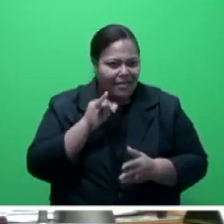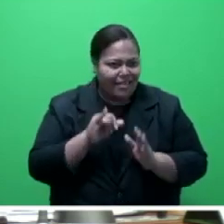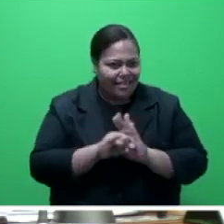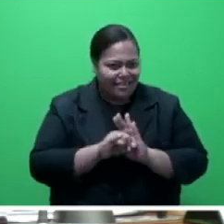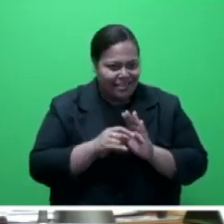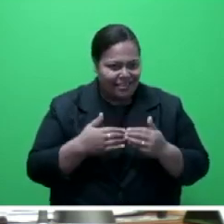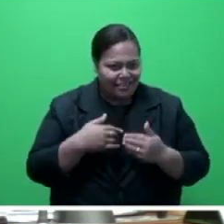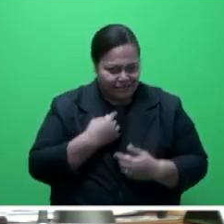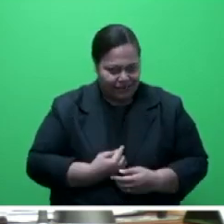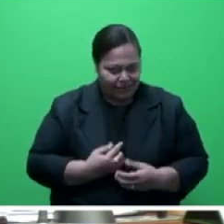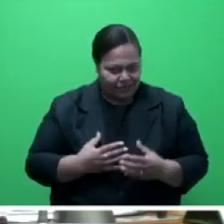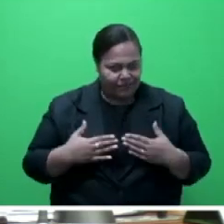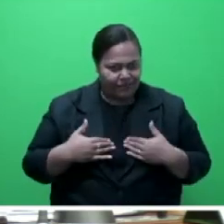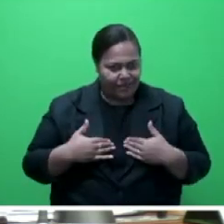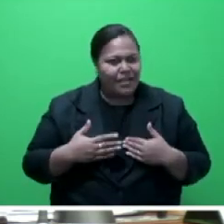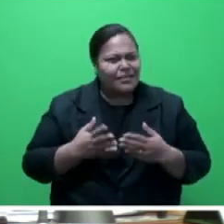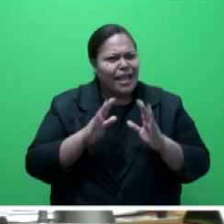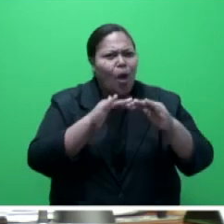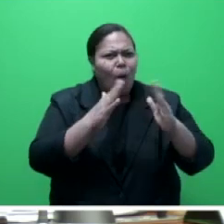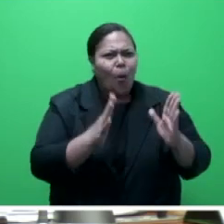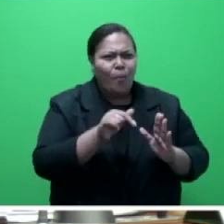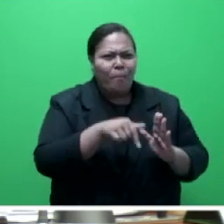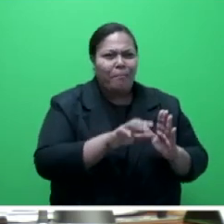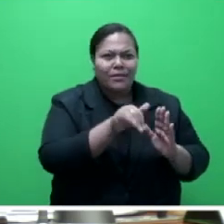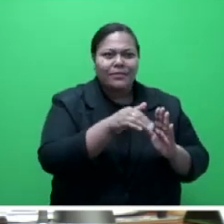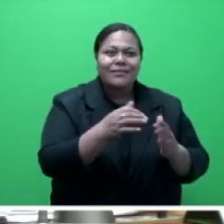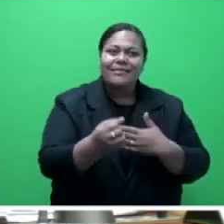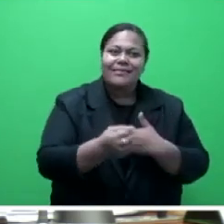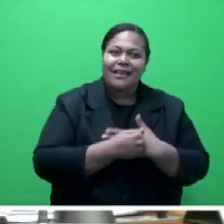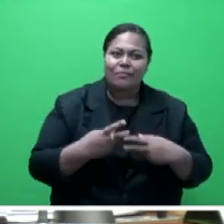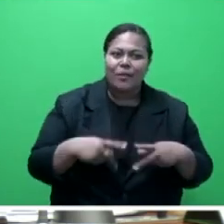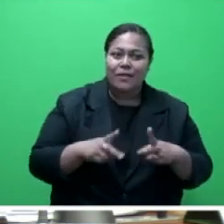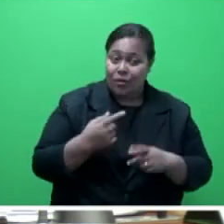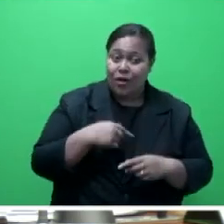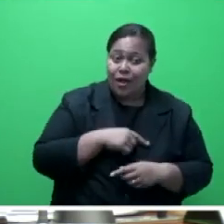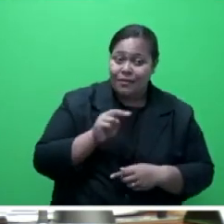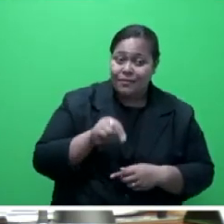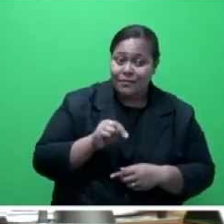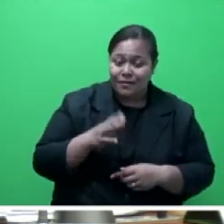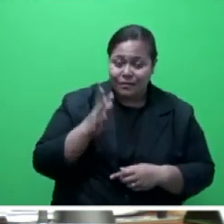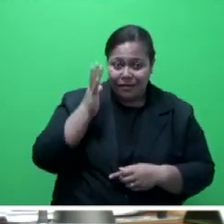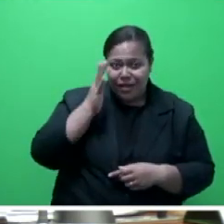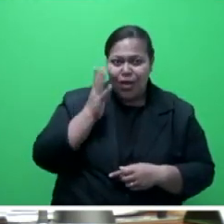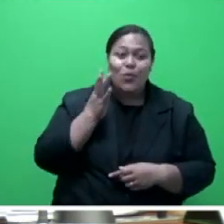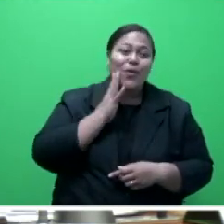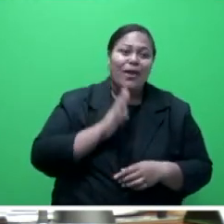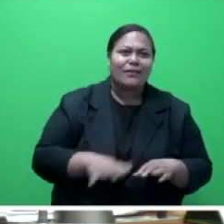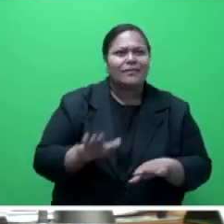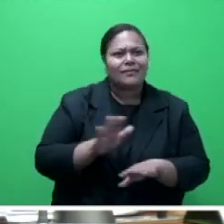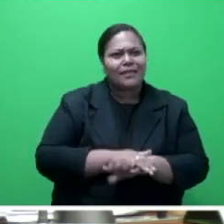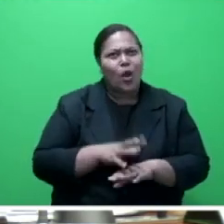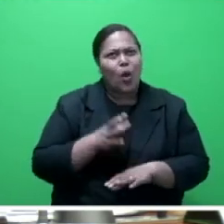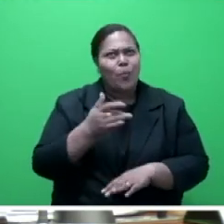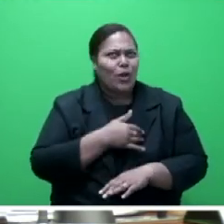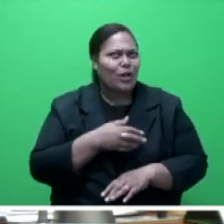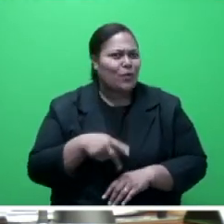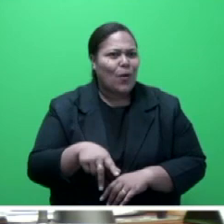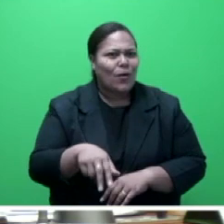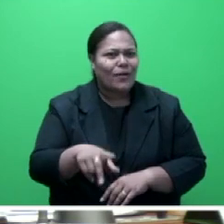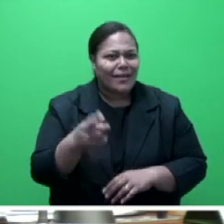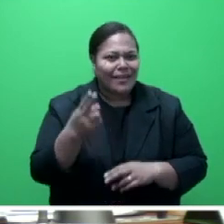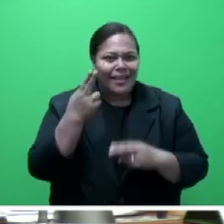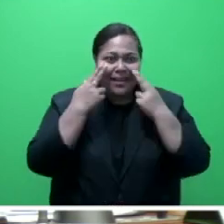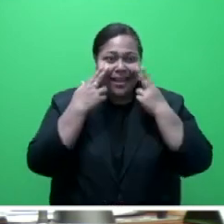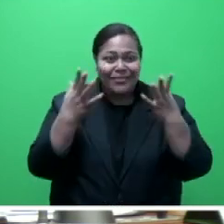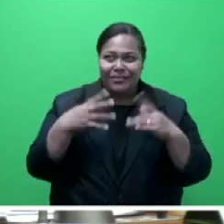a safe place. I'm sure each of us will be able to recollect our time in nature, whether it's morning walks, sailing our oceans,